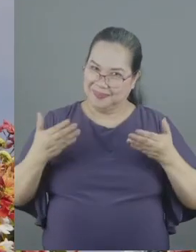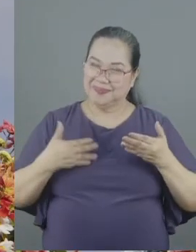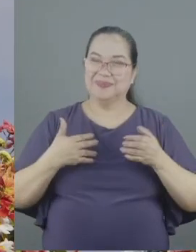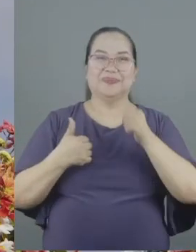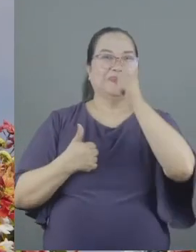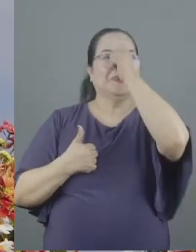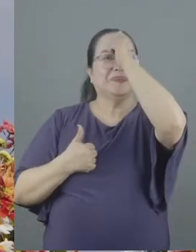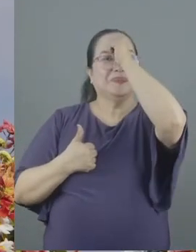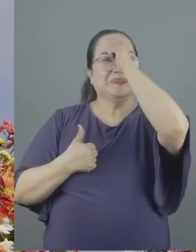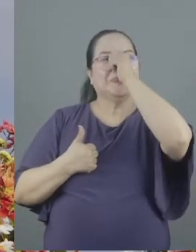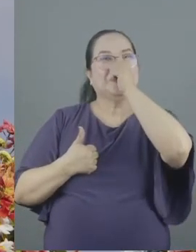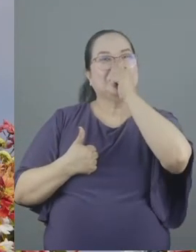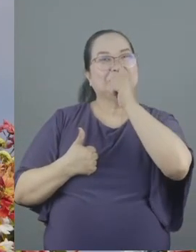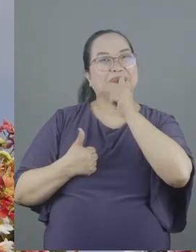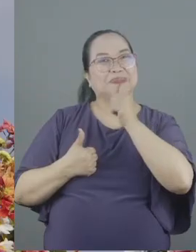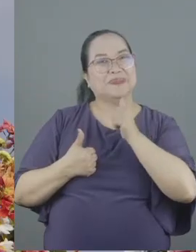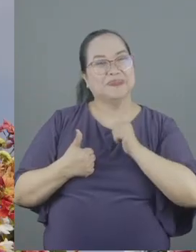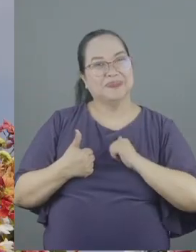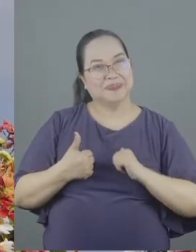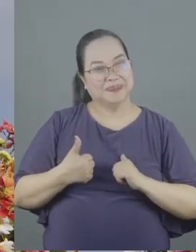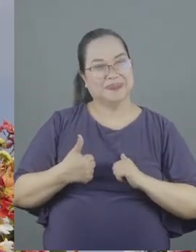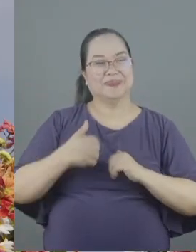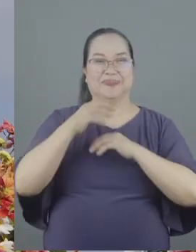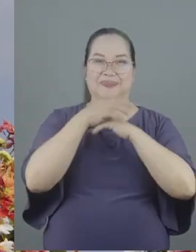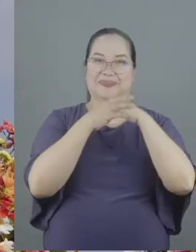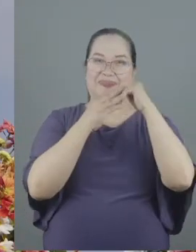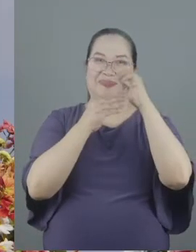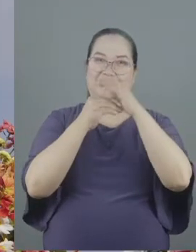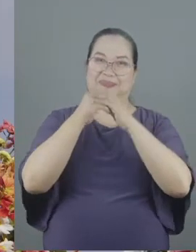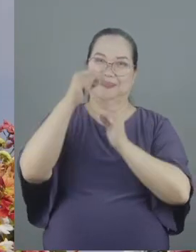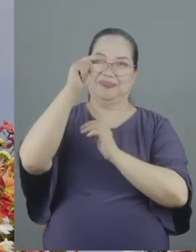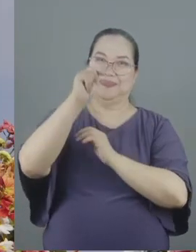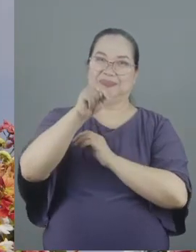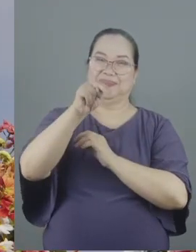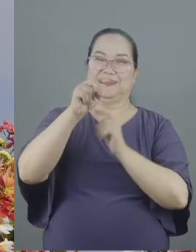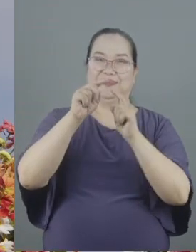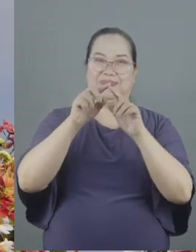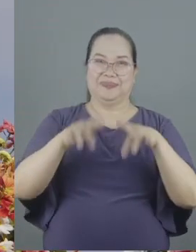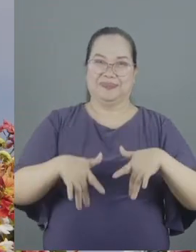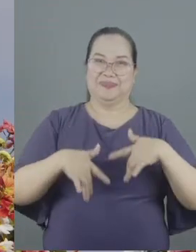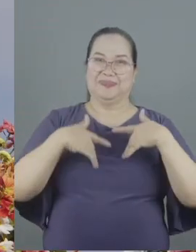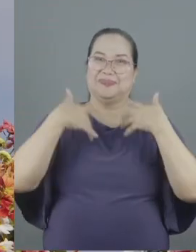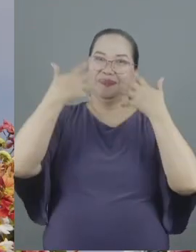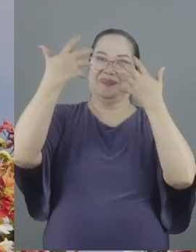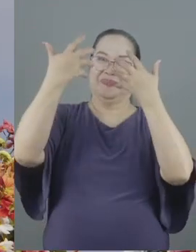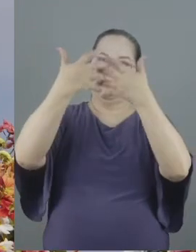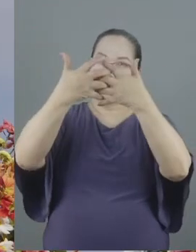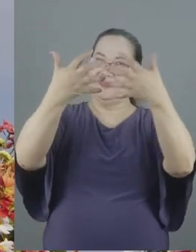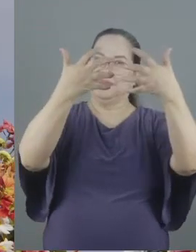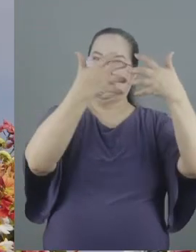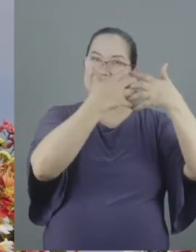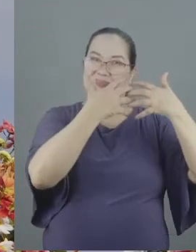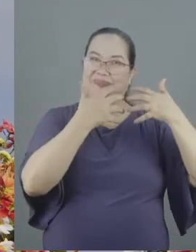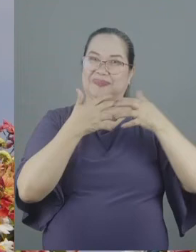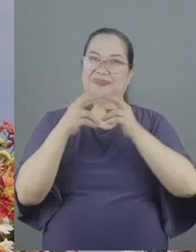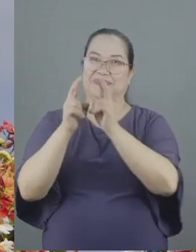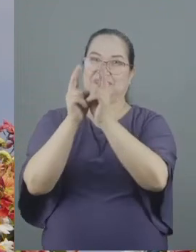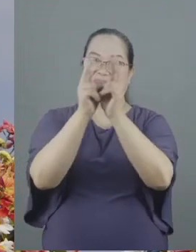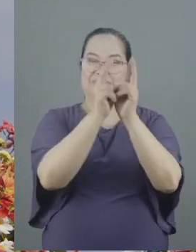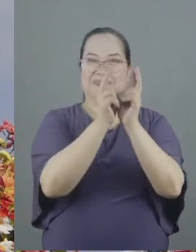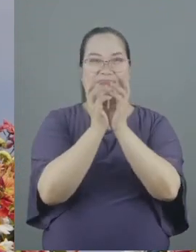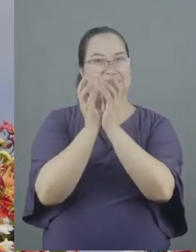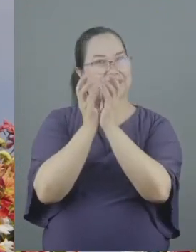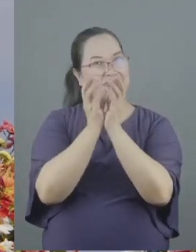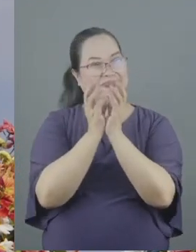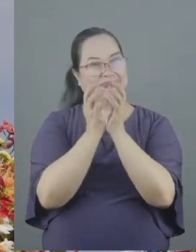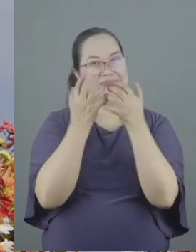it is both patience and comfort that we need in order to live in harmony with one another it's so hard to